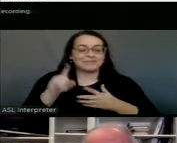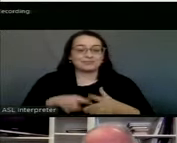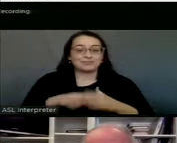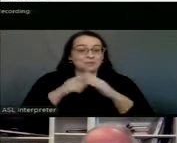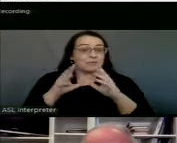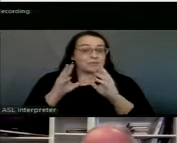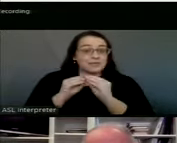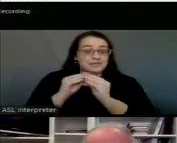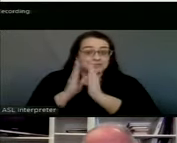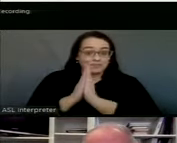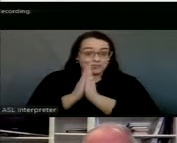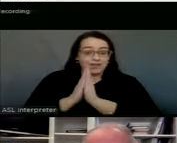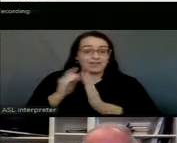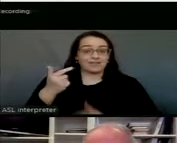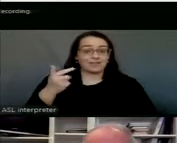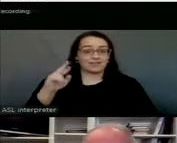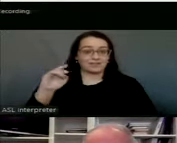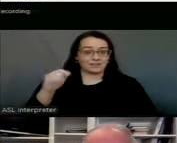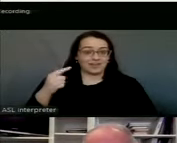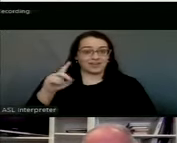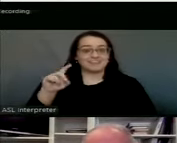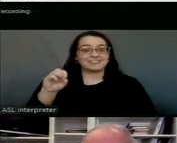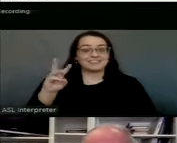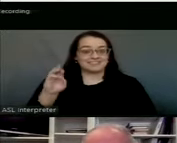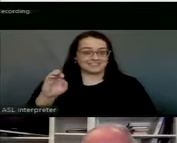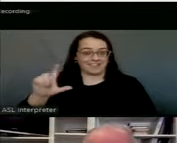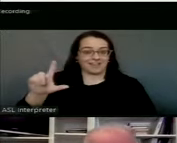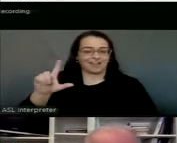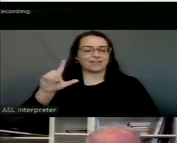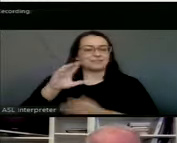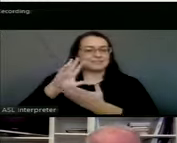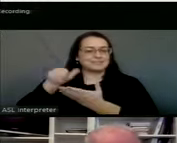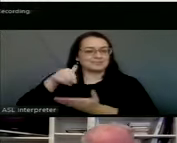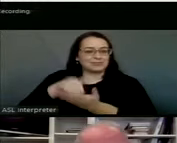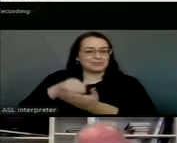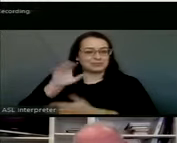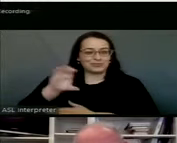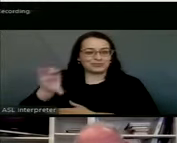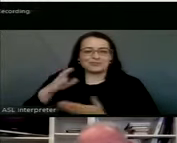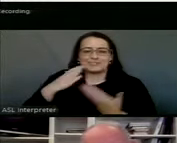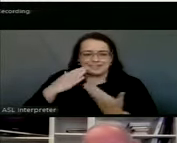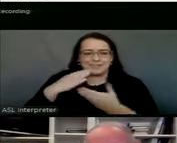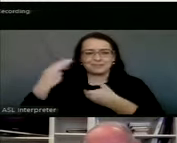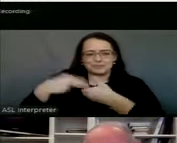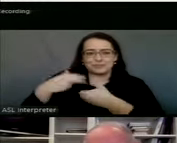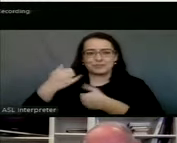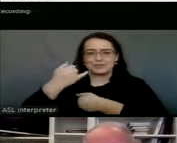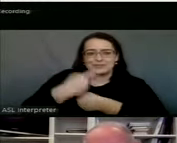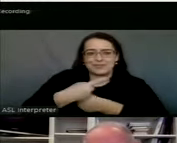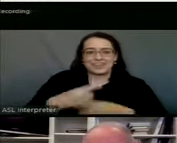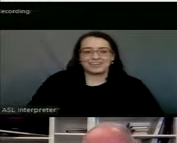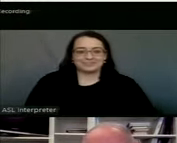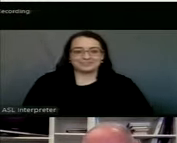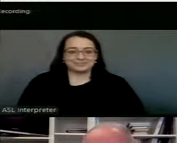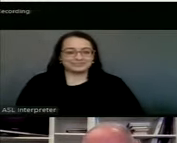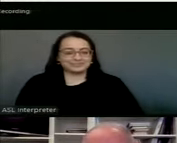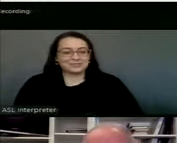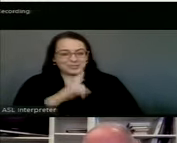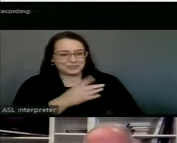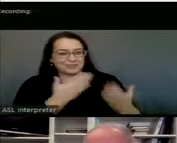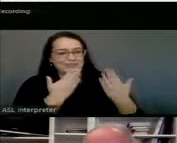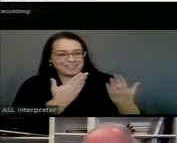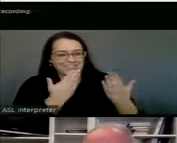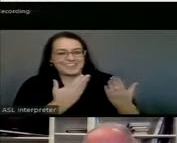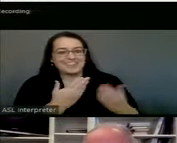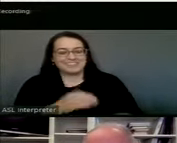meeting invocation today is Greg Dow from Central Church of Christ. Greg, thank you for being with us. Thank you, Mayor.